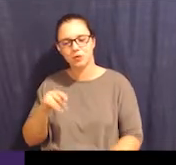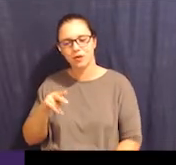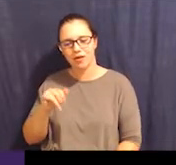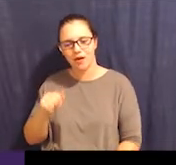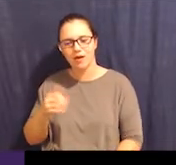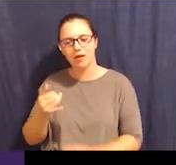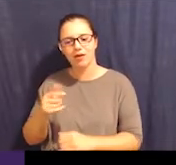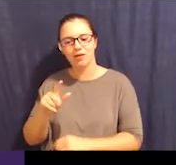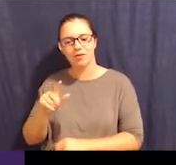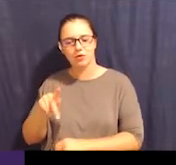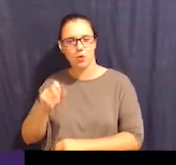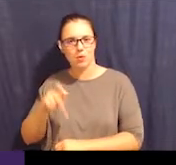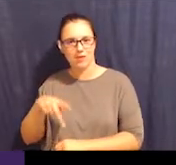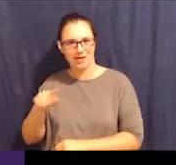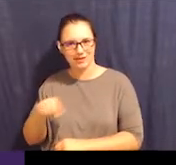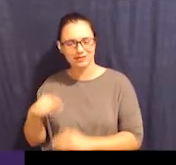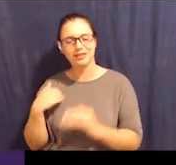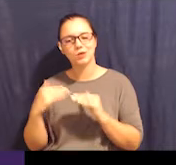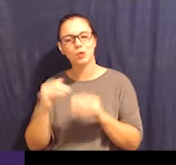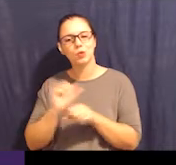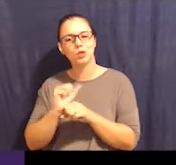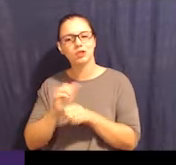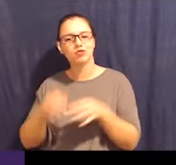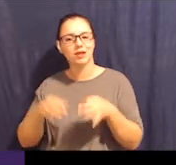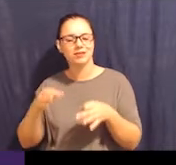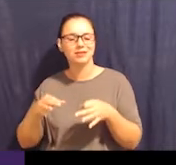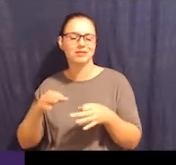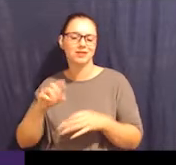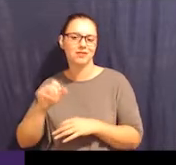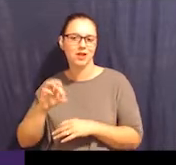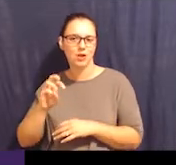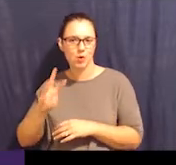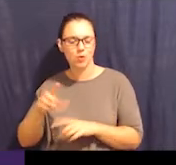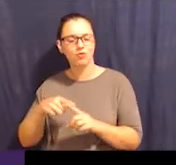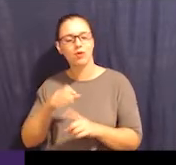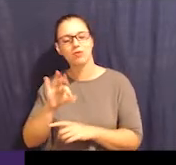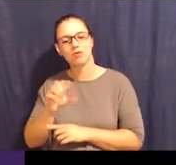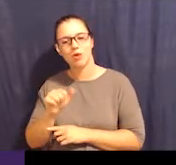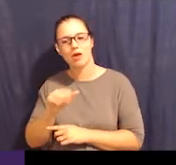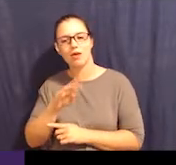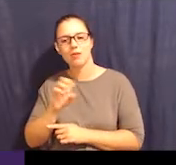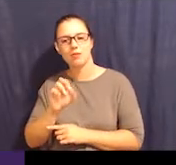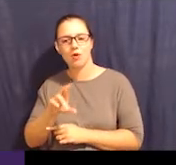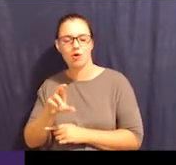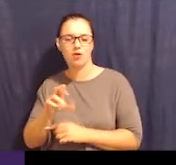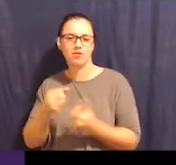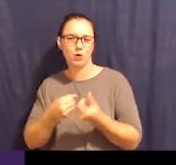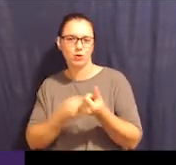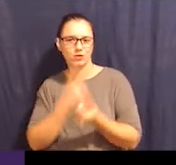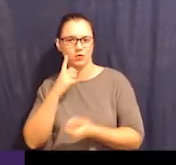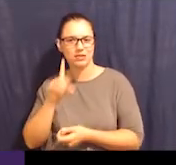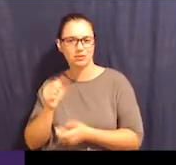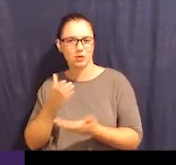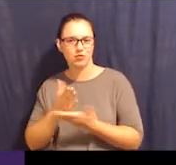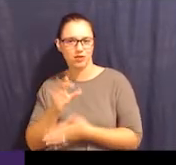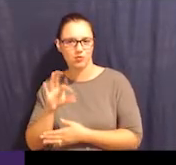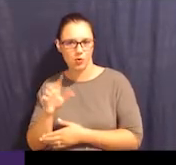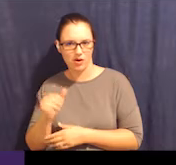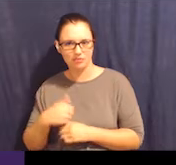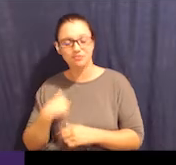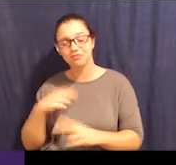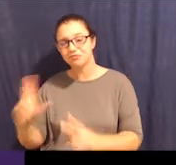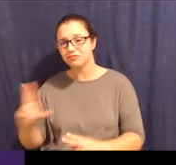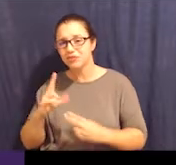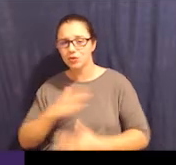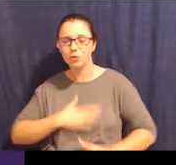Viviana Bonilla-Lopez, and I'm an Equal Justice Works Fellow sponsored by the Florida Bar Foundation of Disability Rights Florida. I